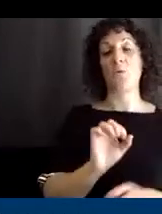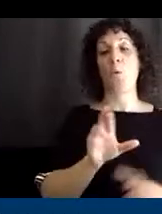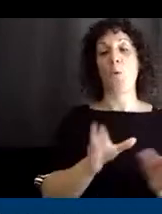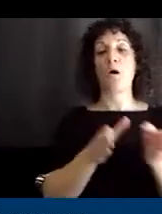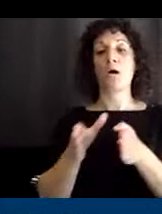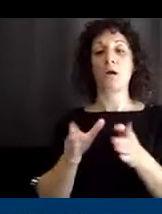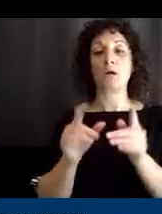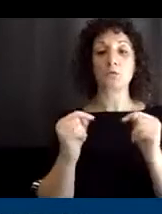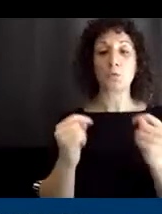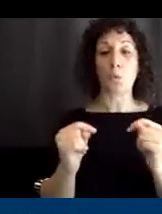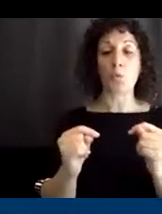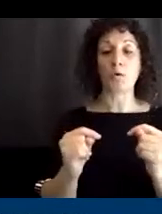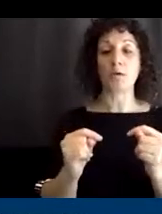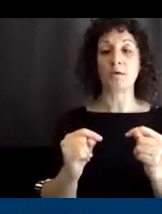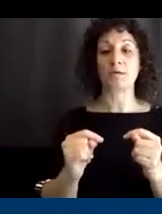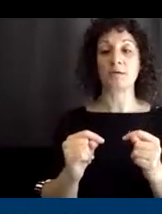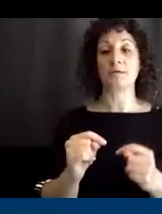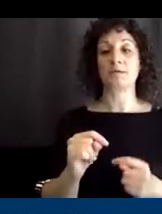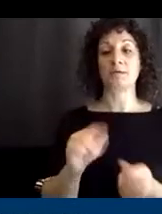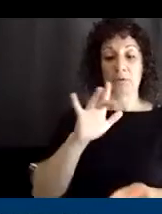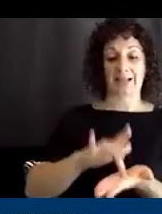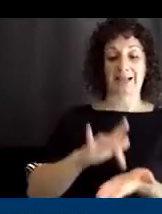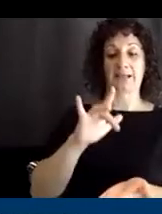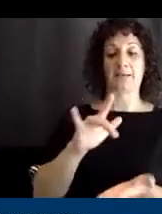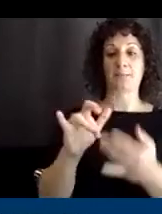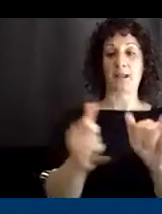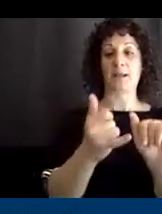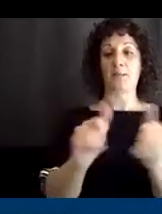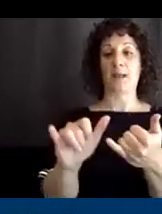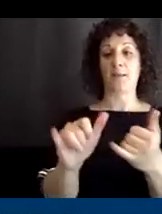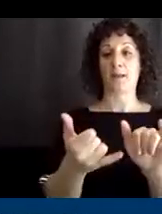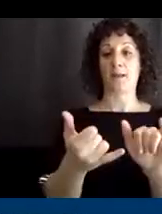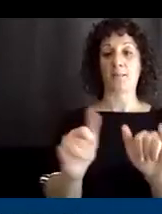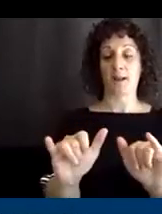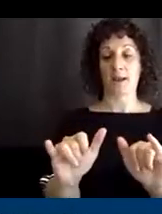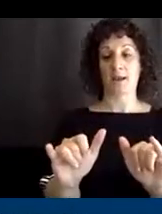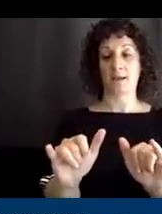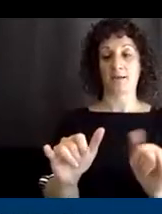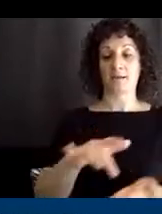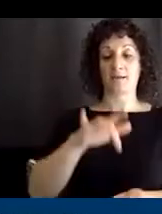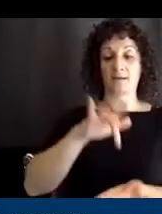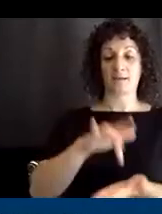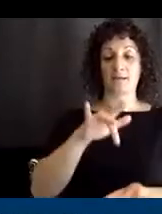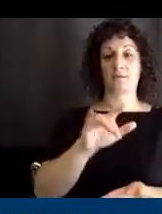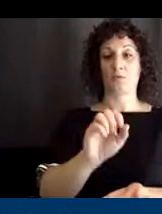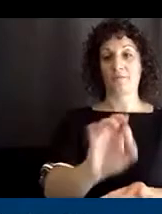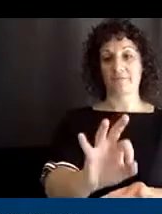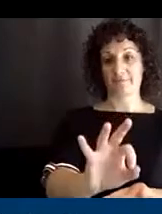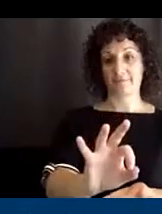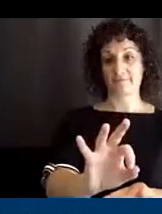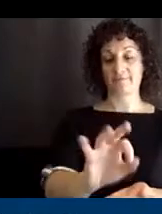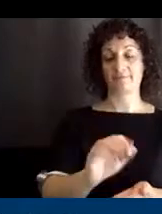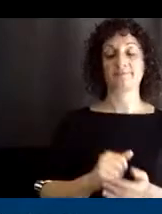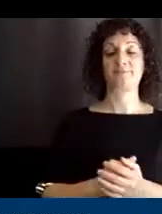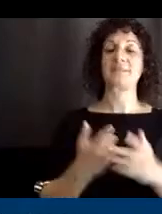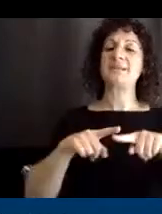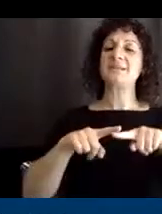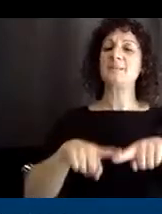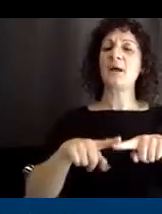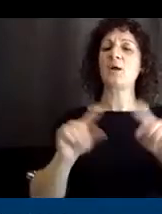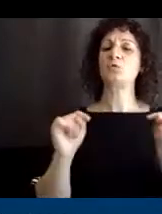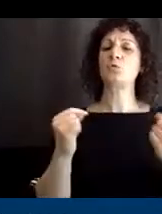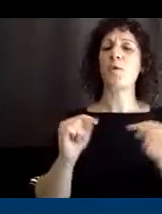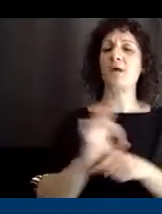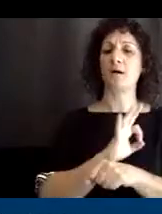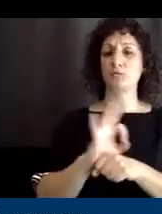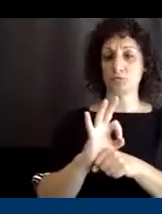us where you push it once it plays and then you can push it again once and it'll stop. So depending on how the toy functions, the